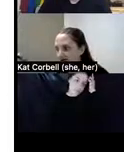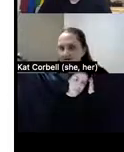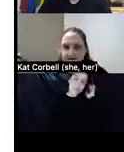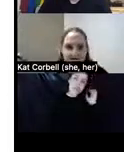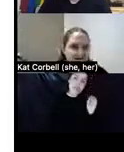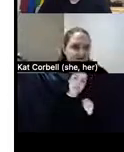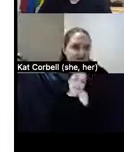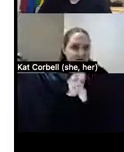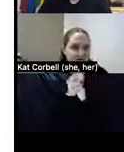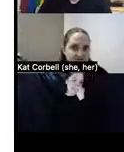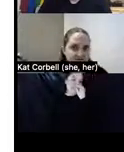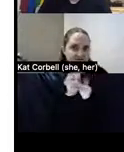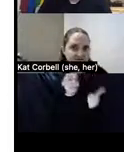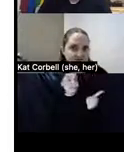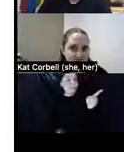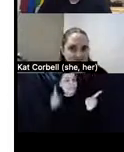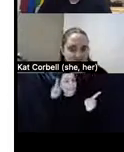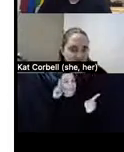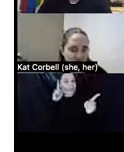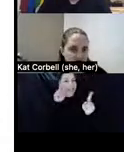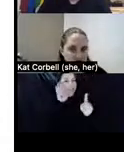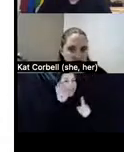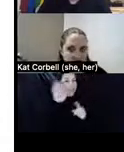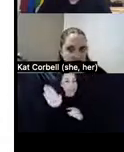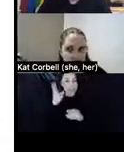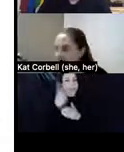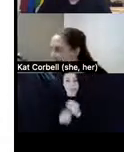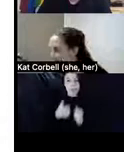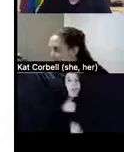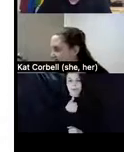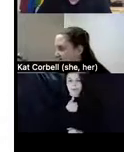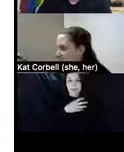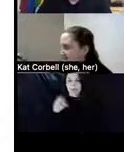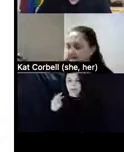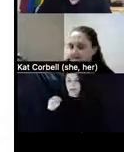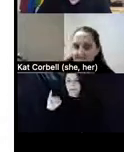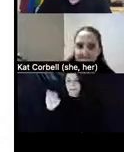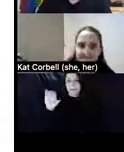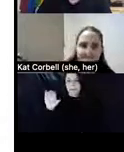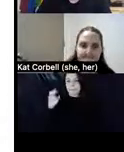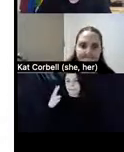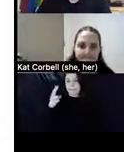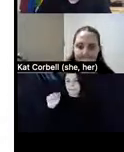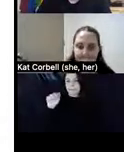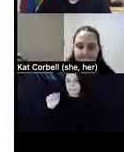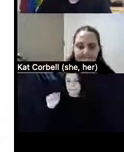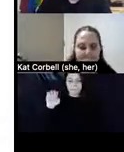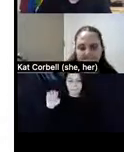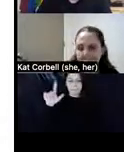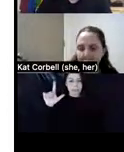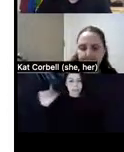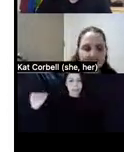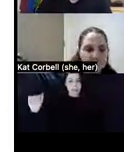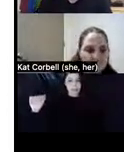All righty. And then this one I think is going to be both Michael and myself. So Michael, do you want to start or Michael Anderson? Oh, sure. Sure.